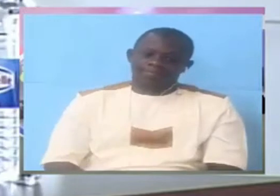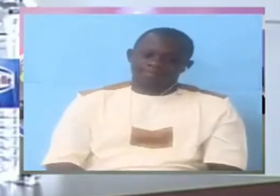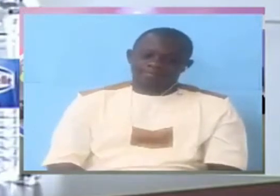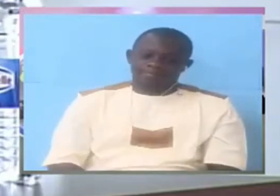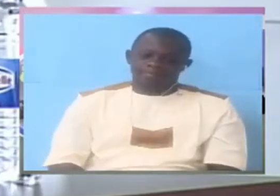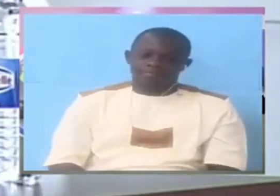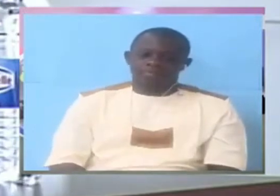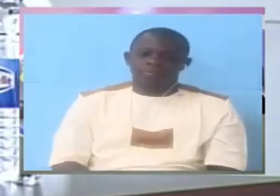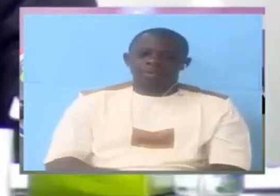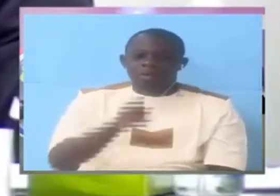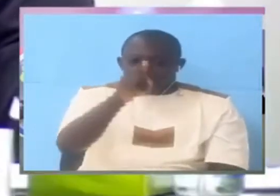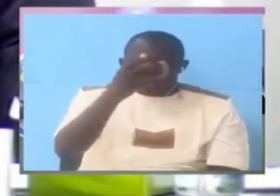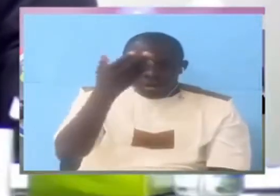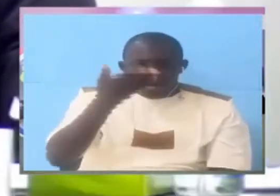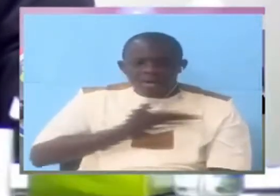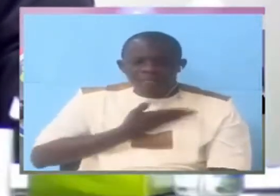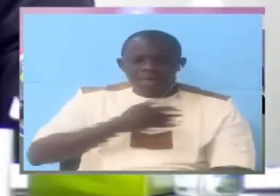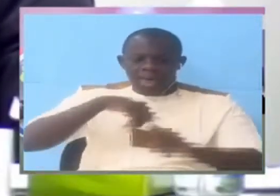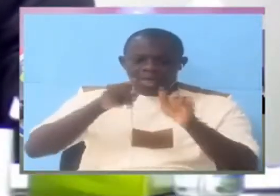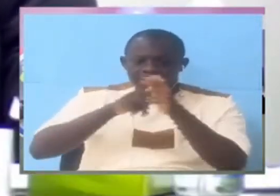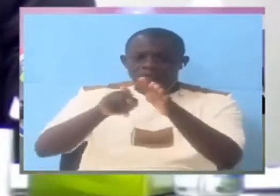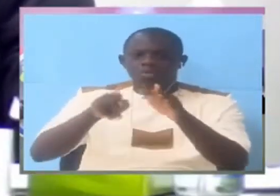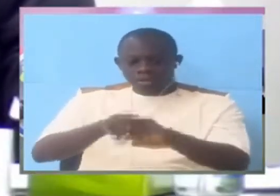Do you have management meetings at the NIA?